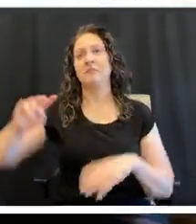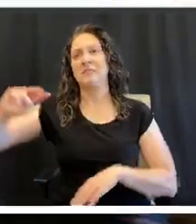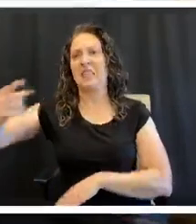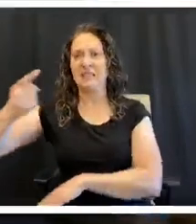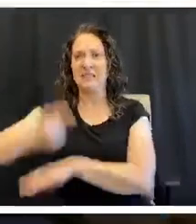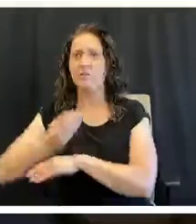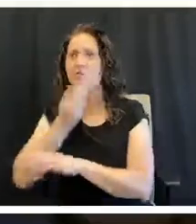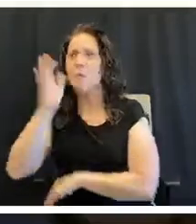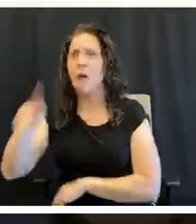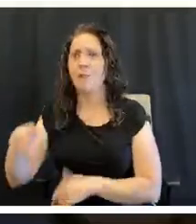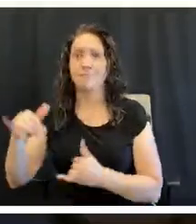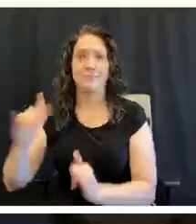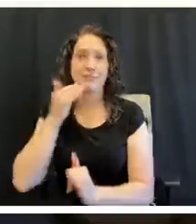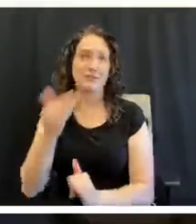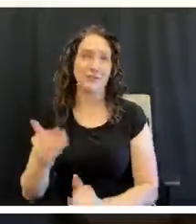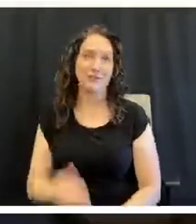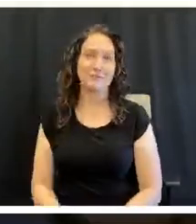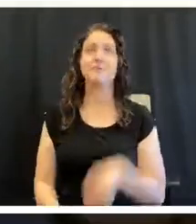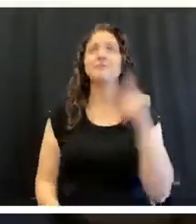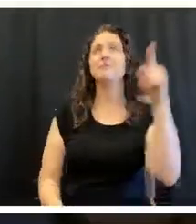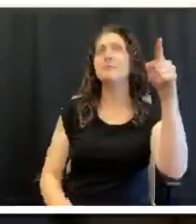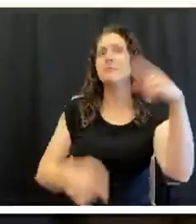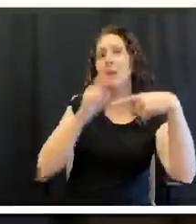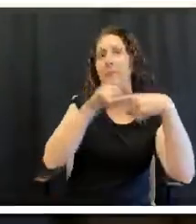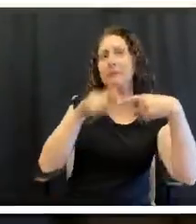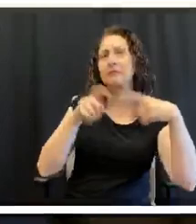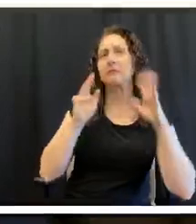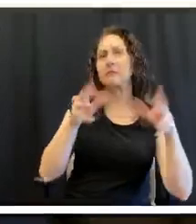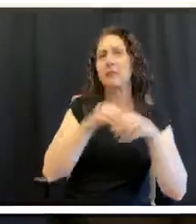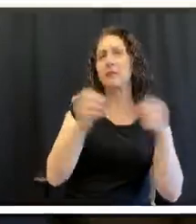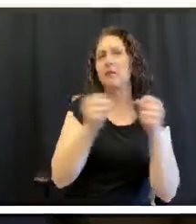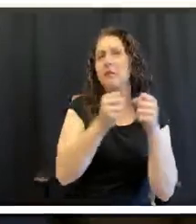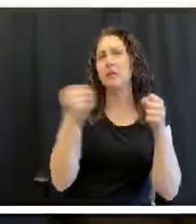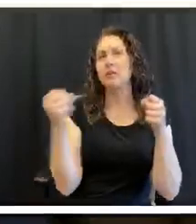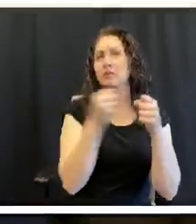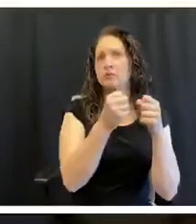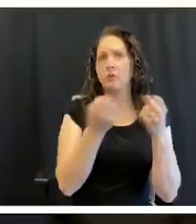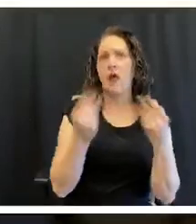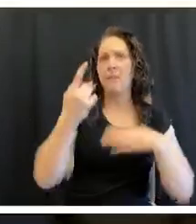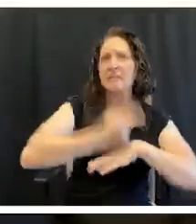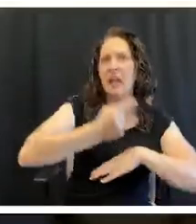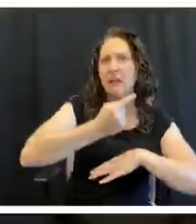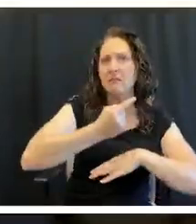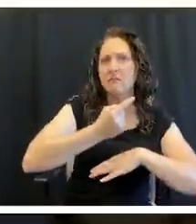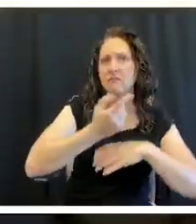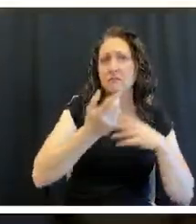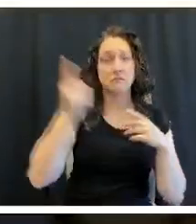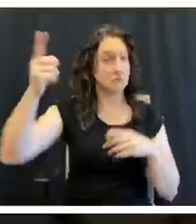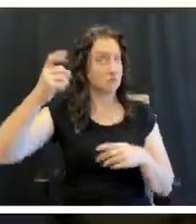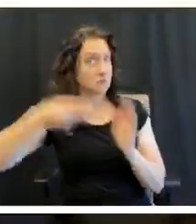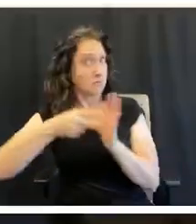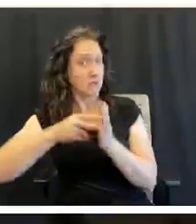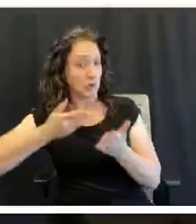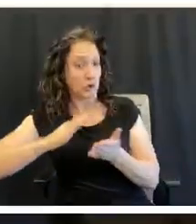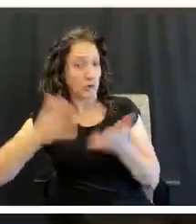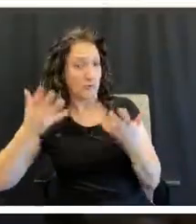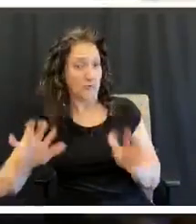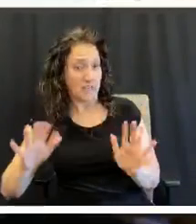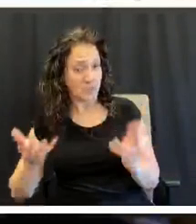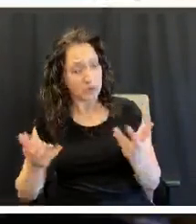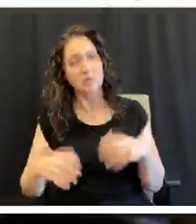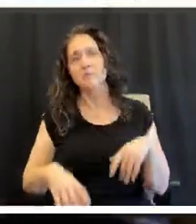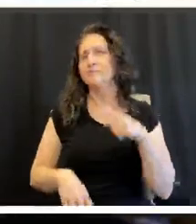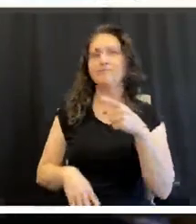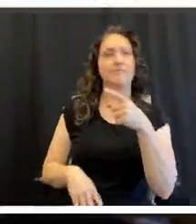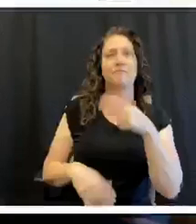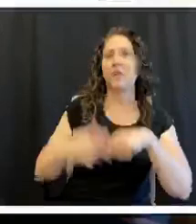How long can you keep, how long can you keep lagoons in the refrigerator? How long will they last? Once they're cooked, three to five